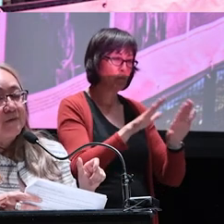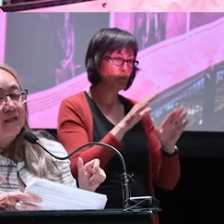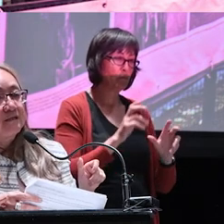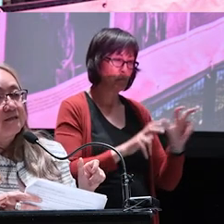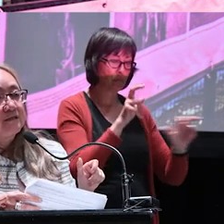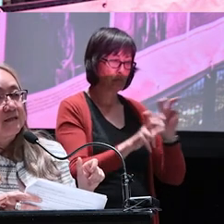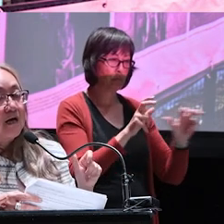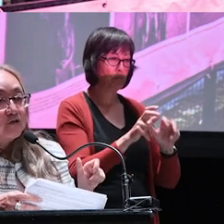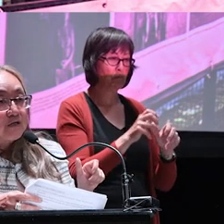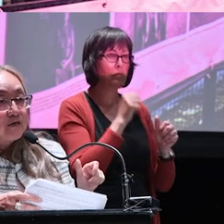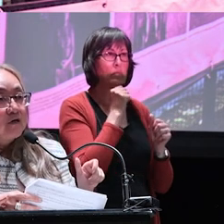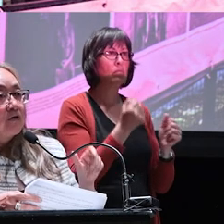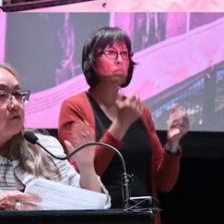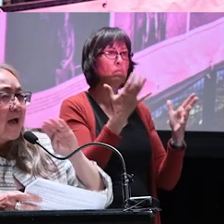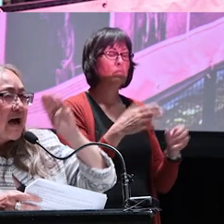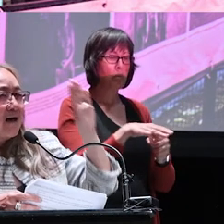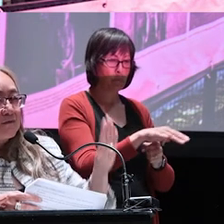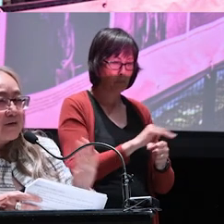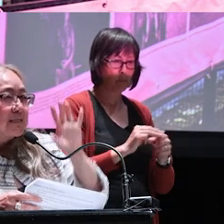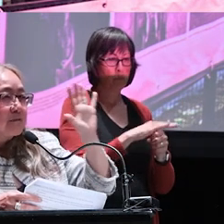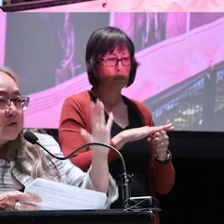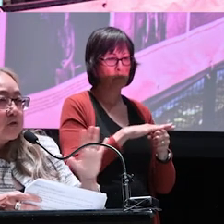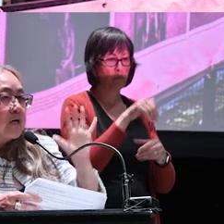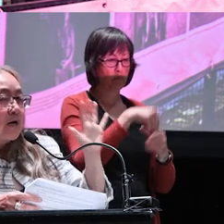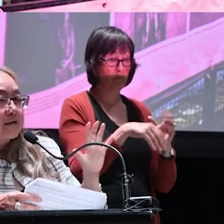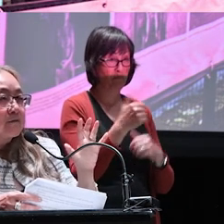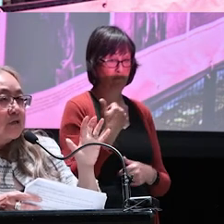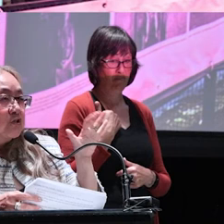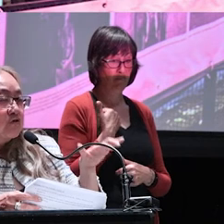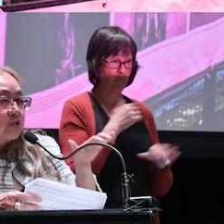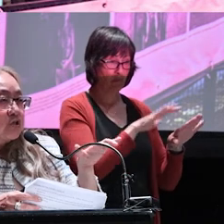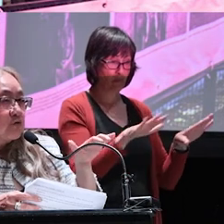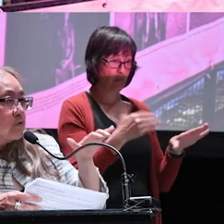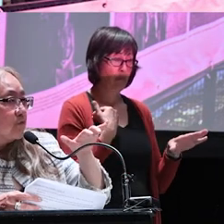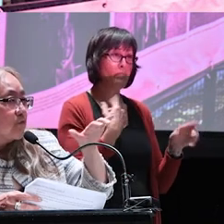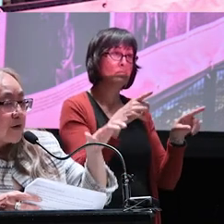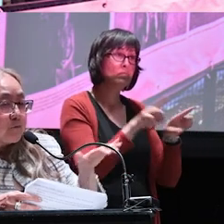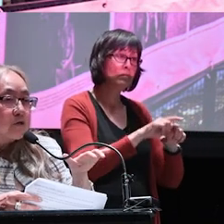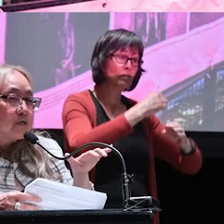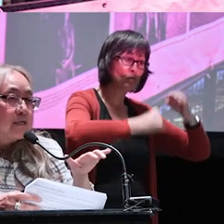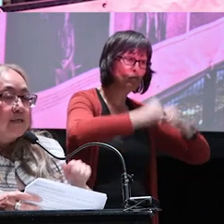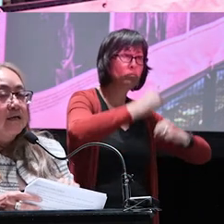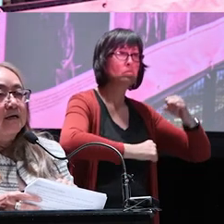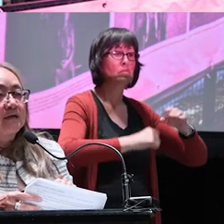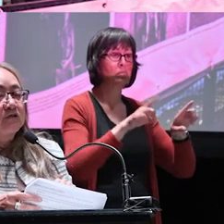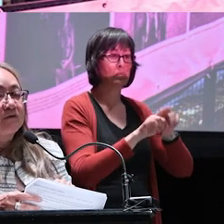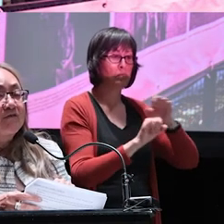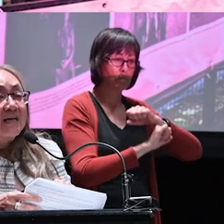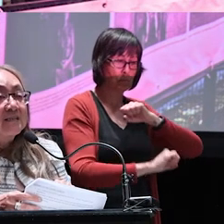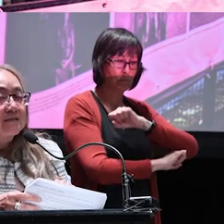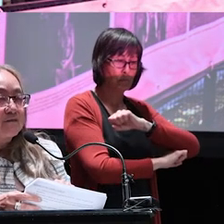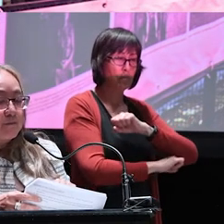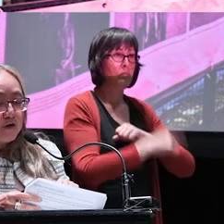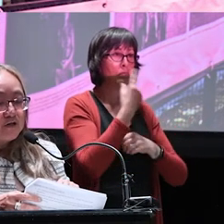municipalities in the country who have a similar kind of structure or framework to